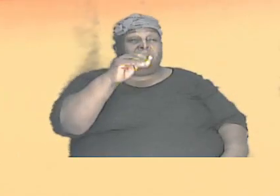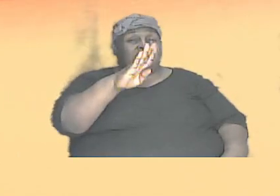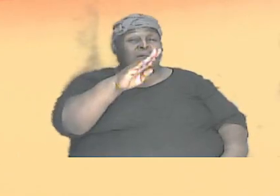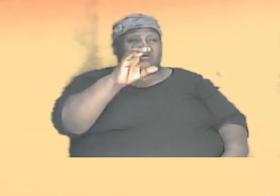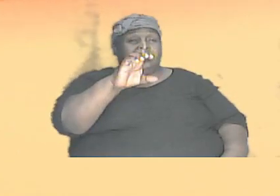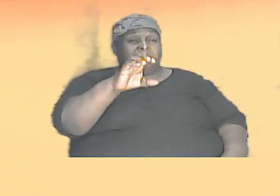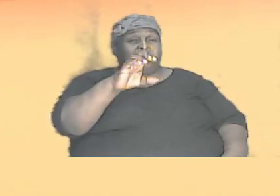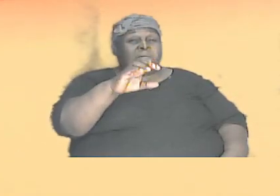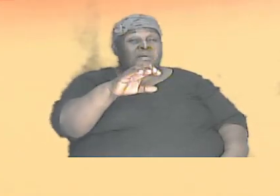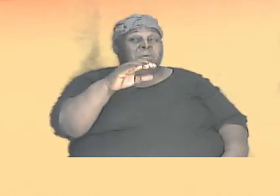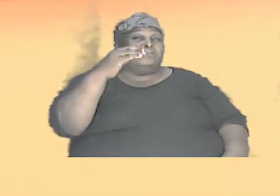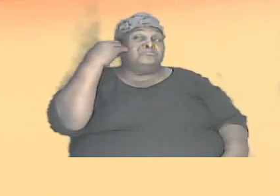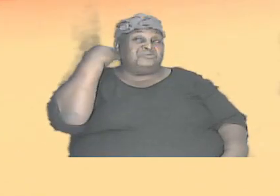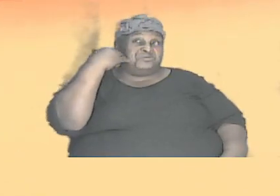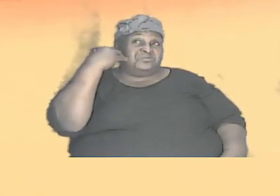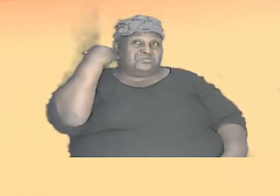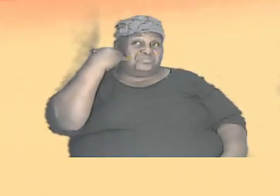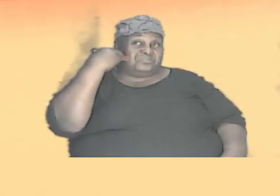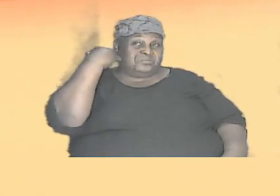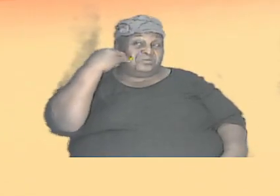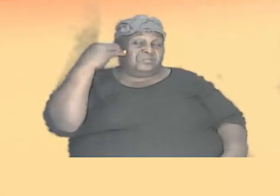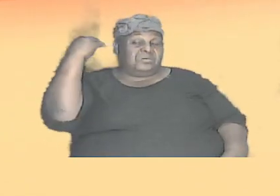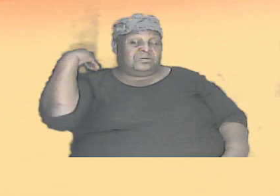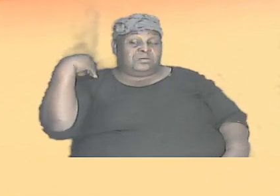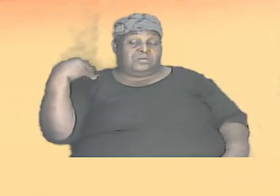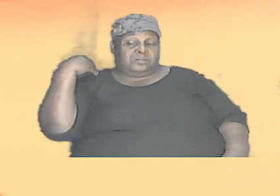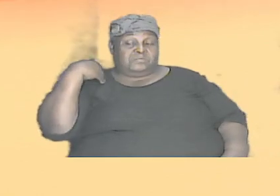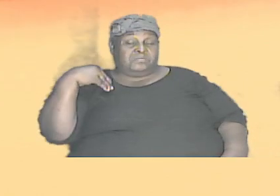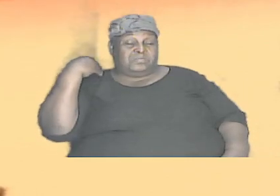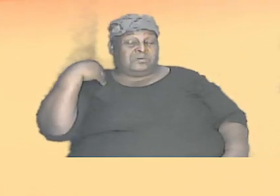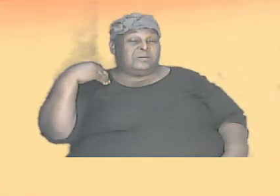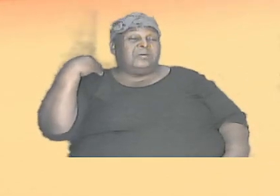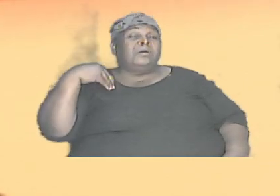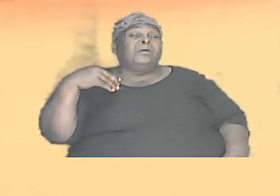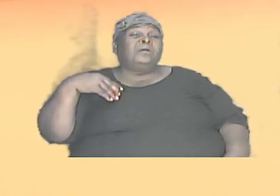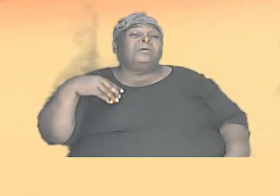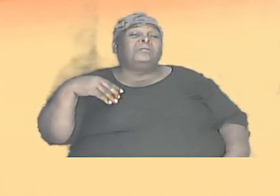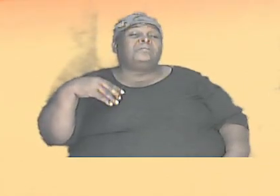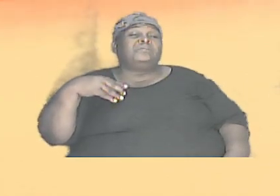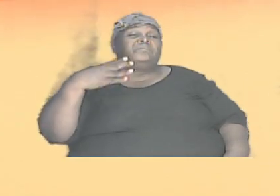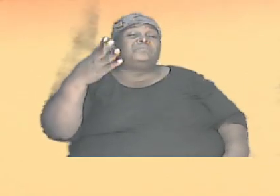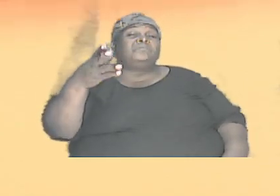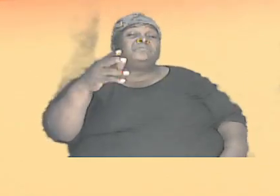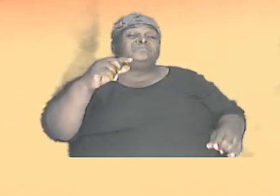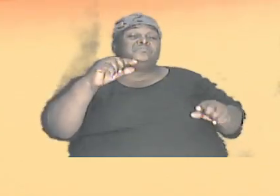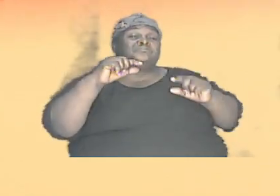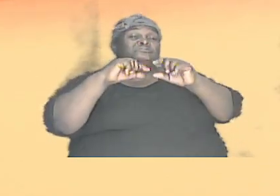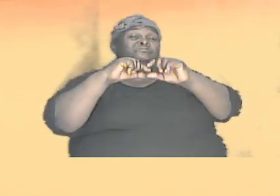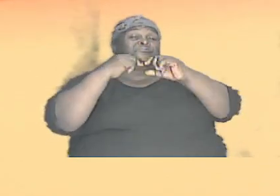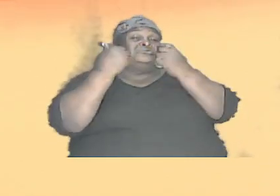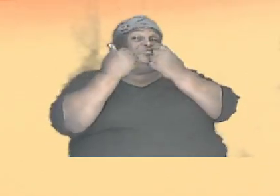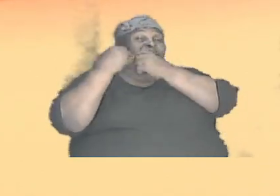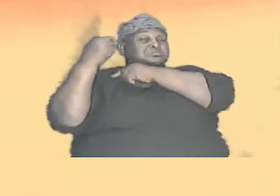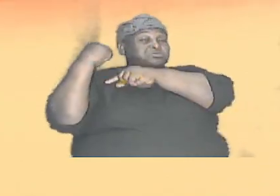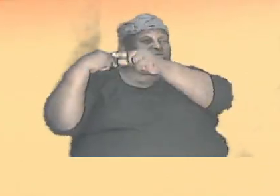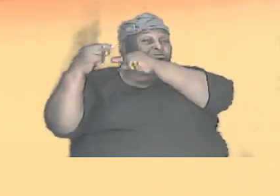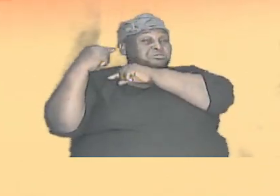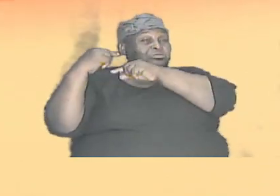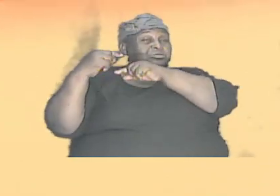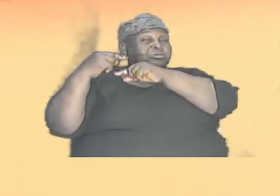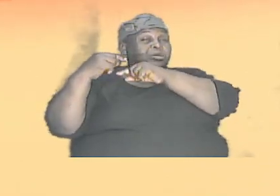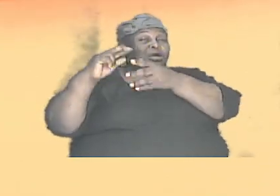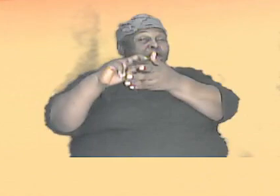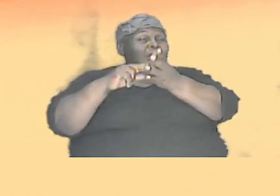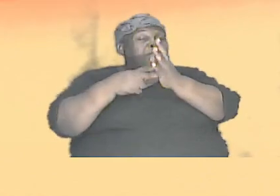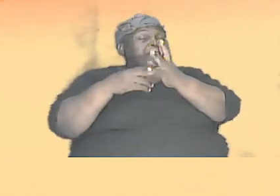capital A, B, C, they can have long here because those genes can represent a whole lot. So their children coming